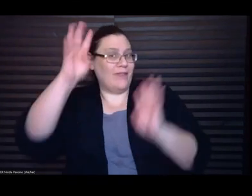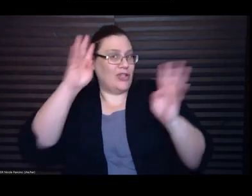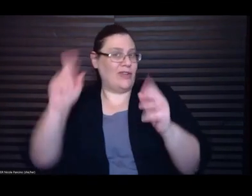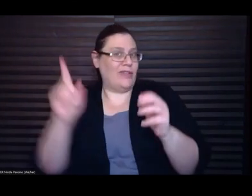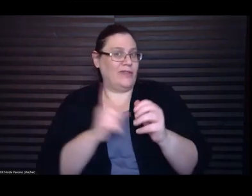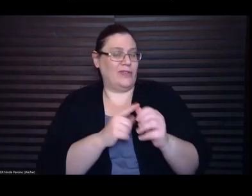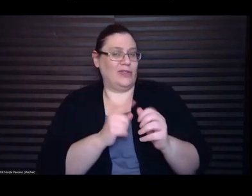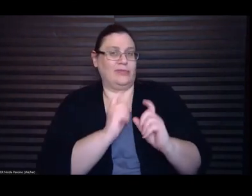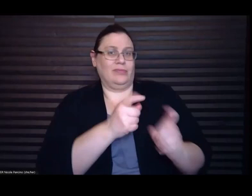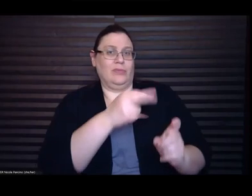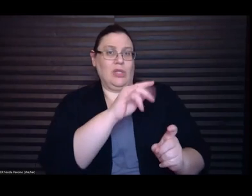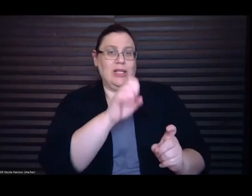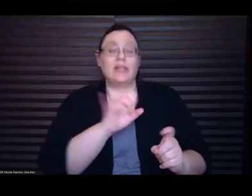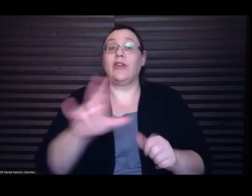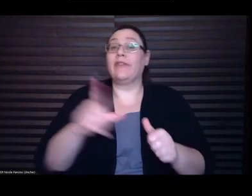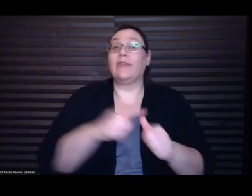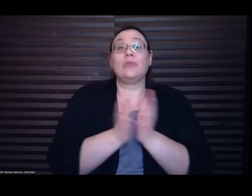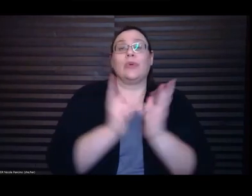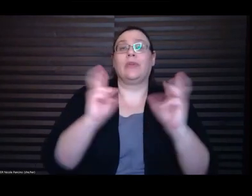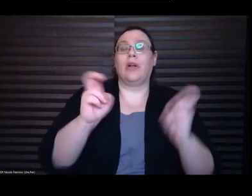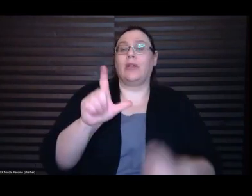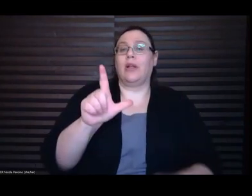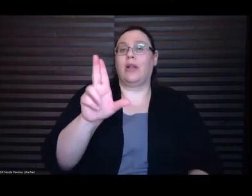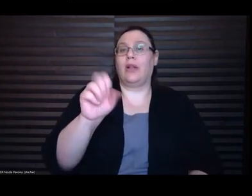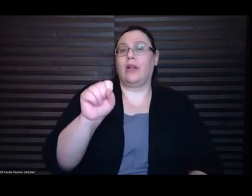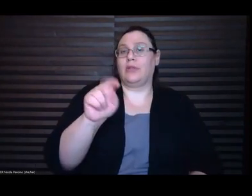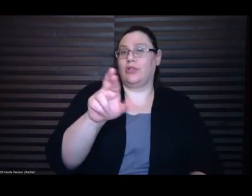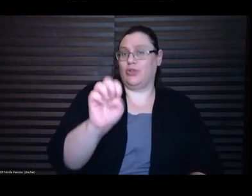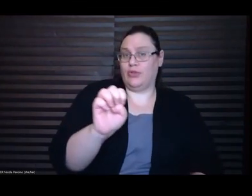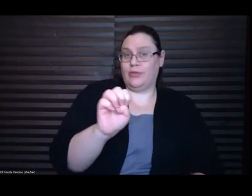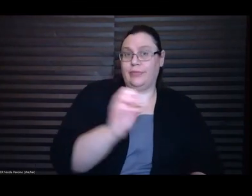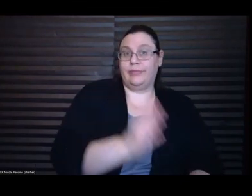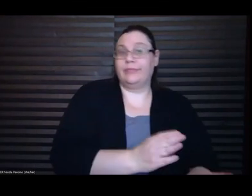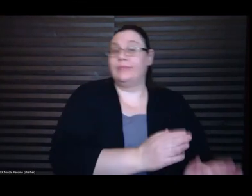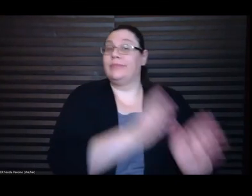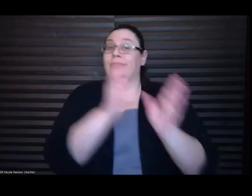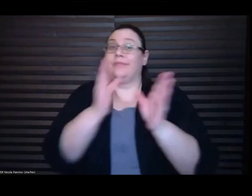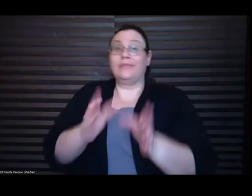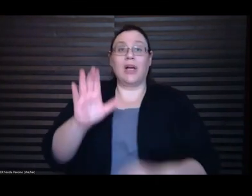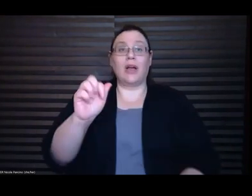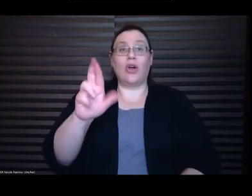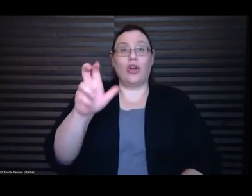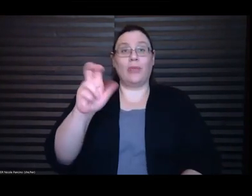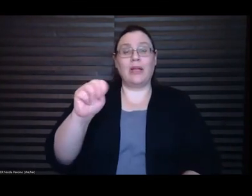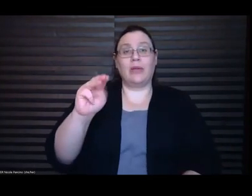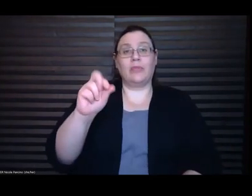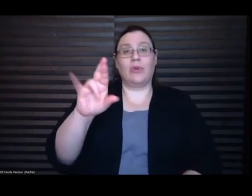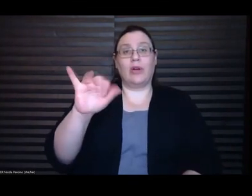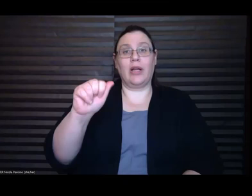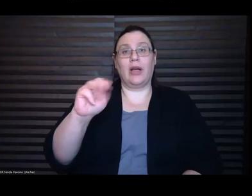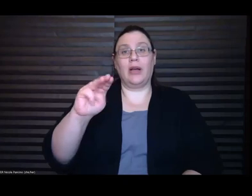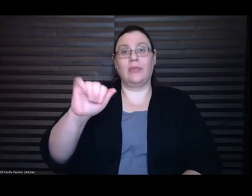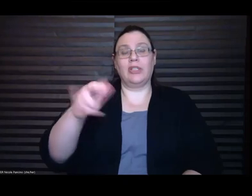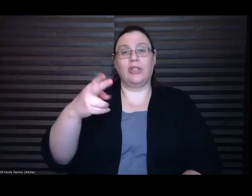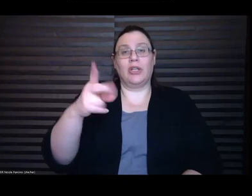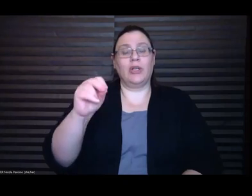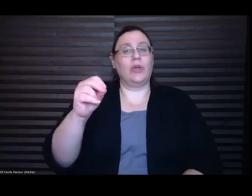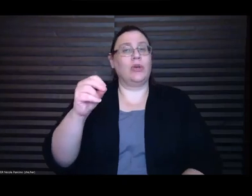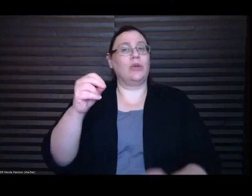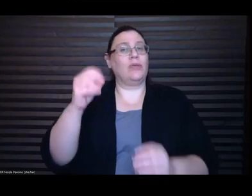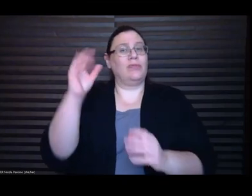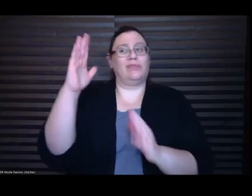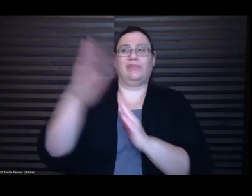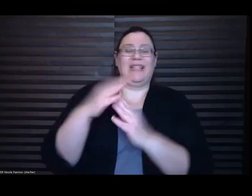Carmen Maria Machado is the author of the best-selling memoir, In the Dream House, the award-winning short story collection, Her Body